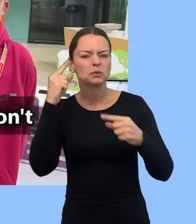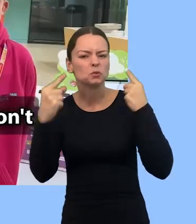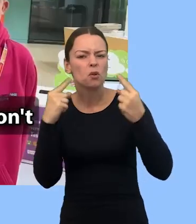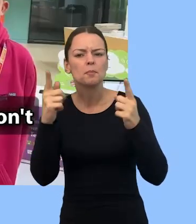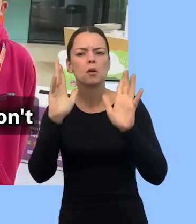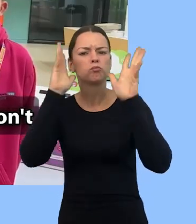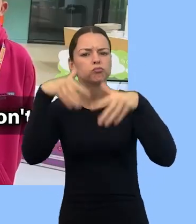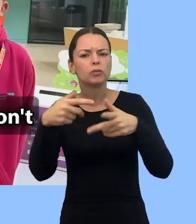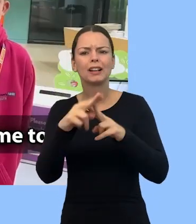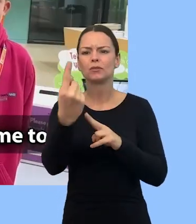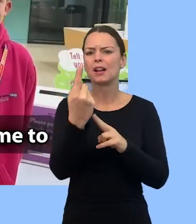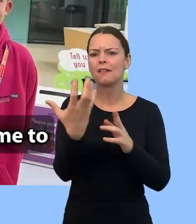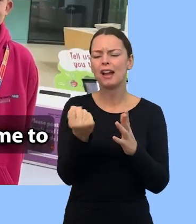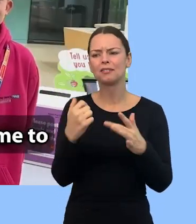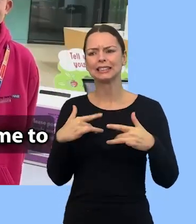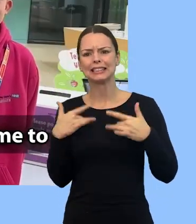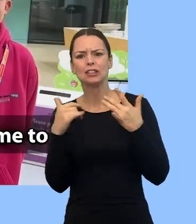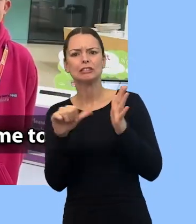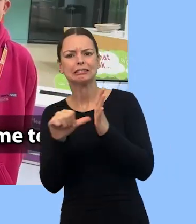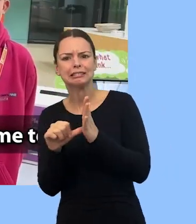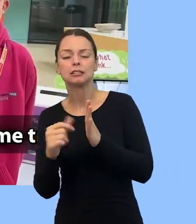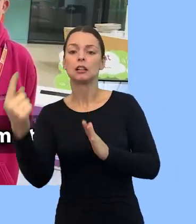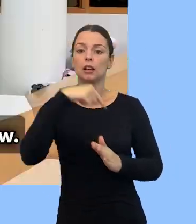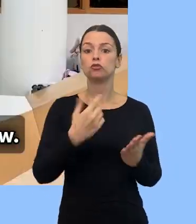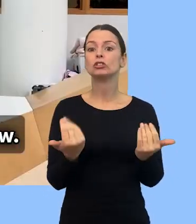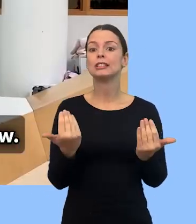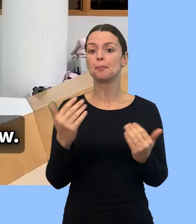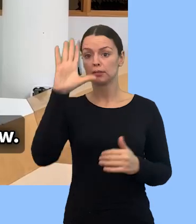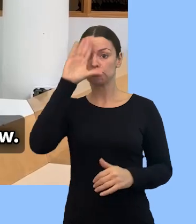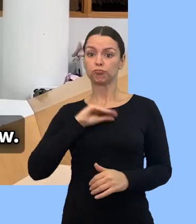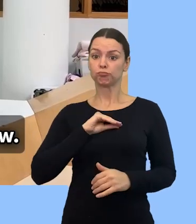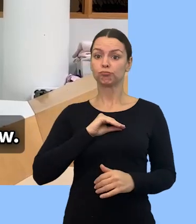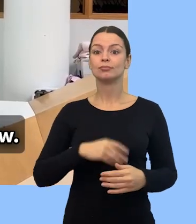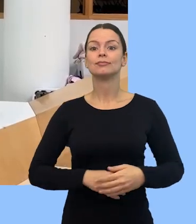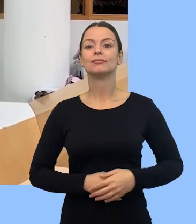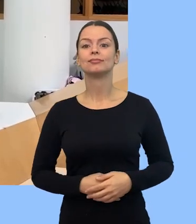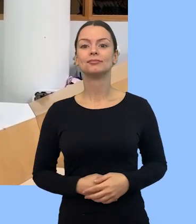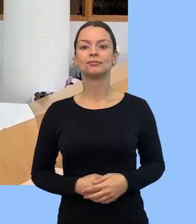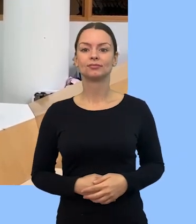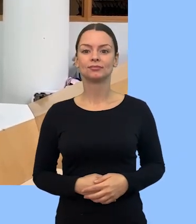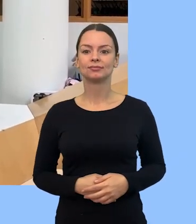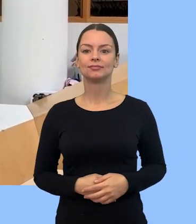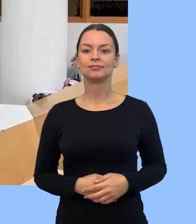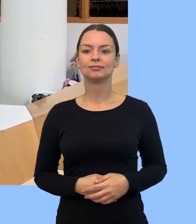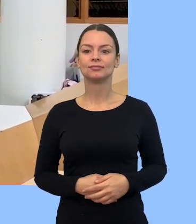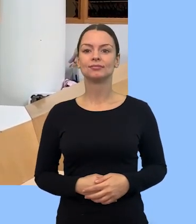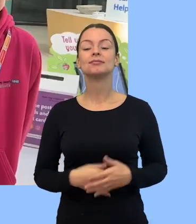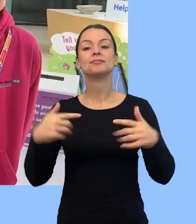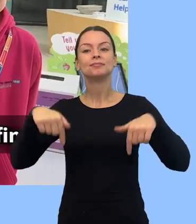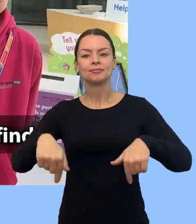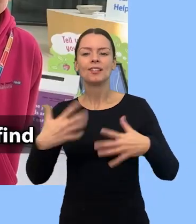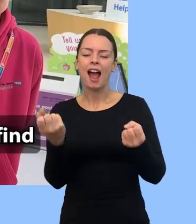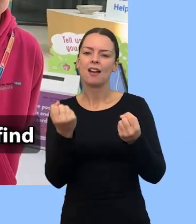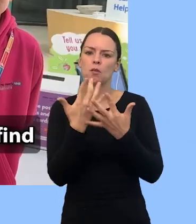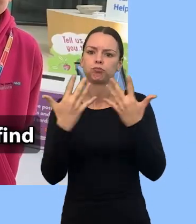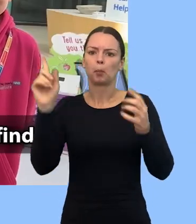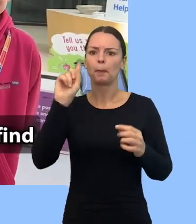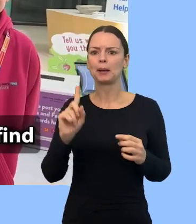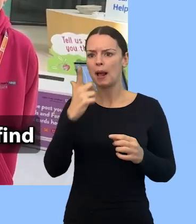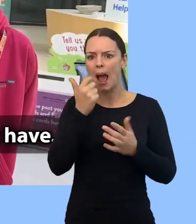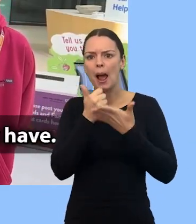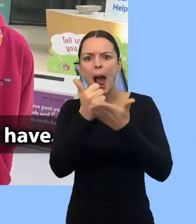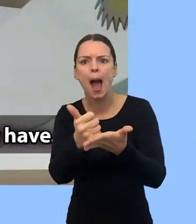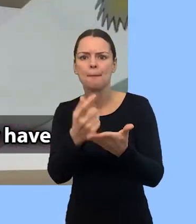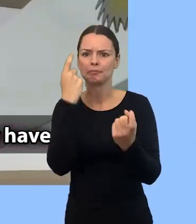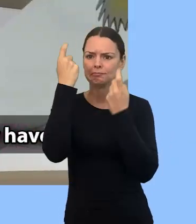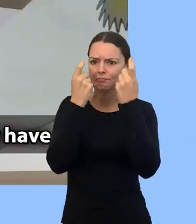a bit noisy in here but please don't worry if you're having any sensory problems come to our main reception desk and let us know. At Alder Hay we have many people who can